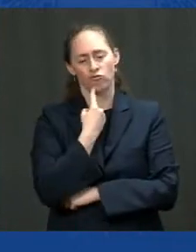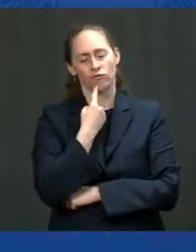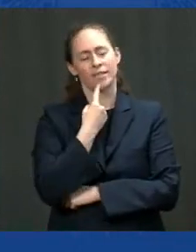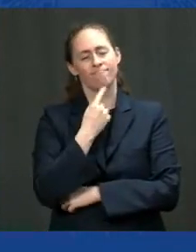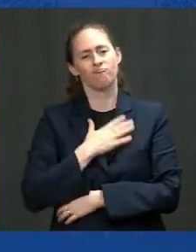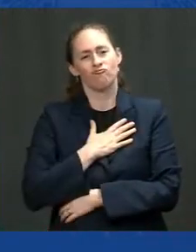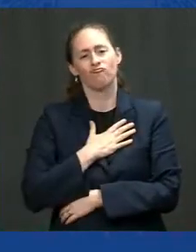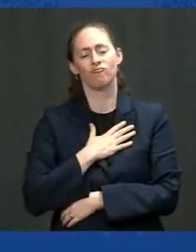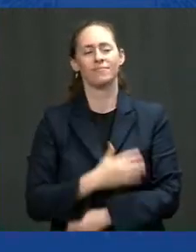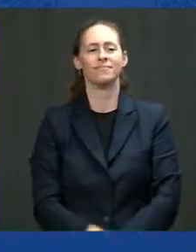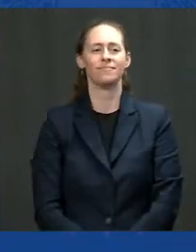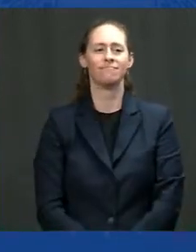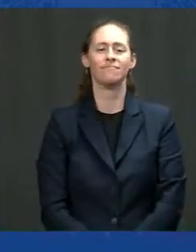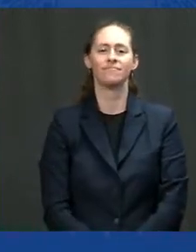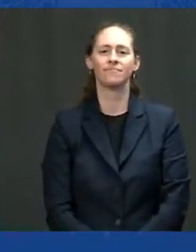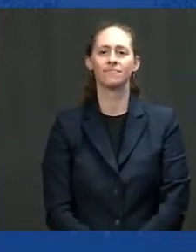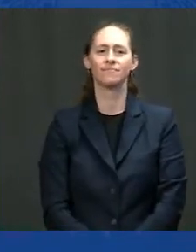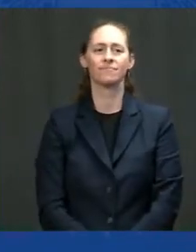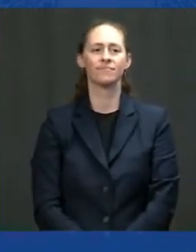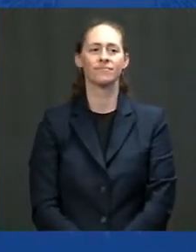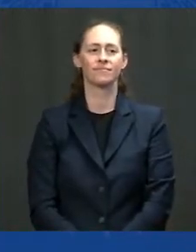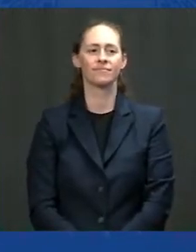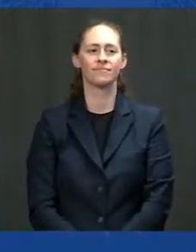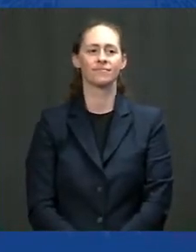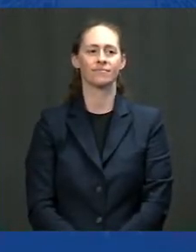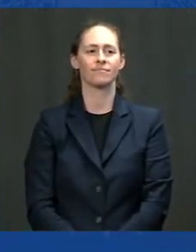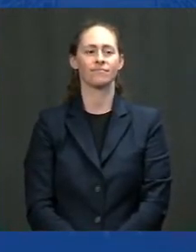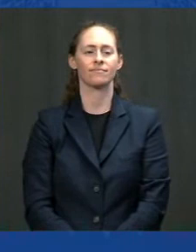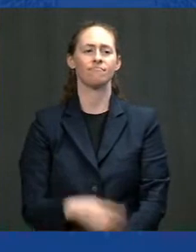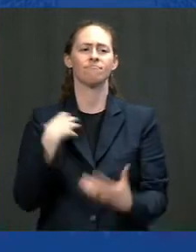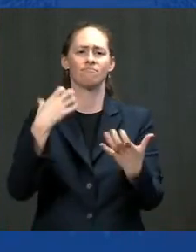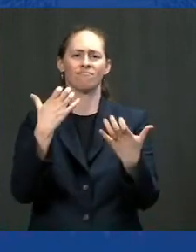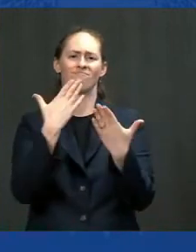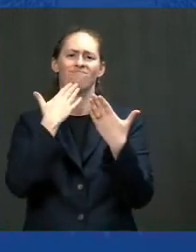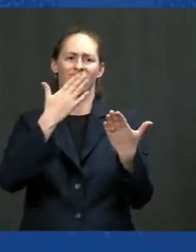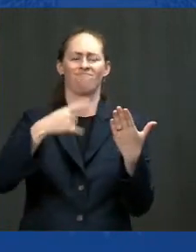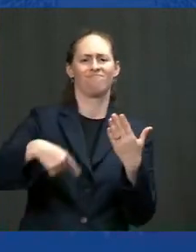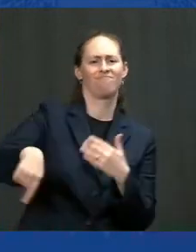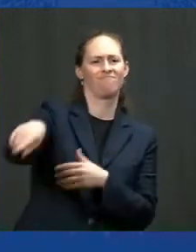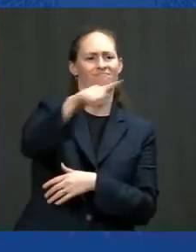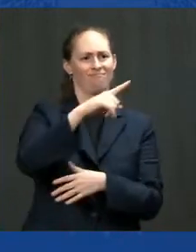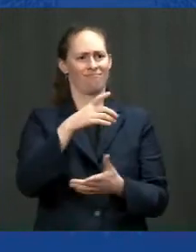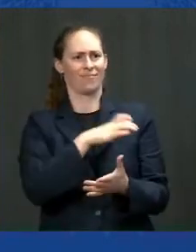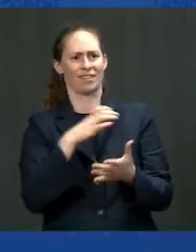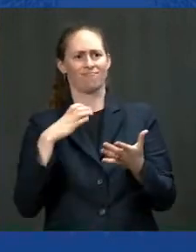and i want to thank congresswoman weill for the passport into her district where are you